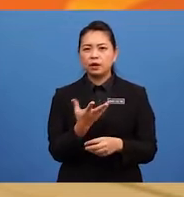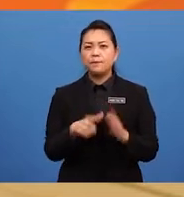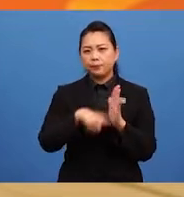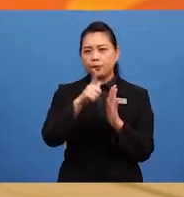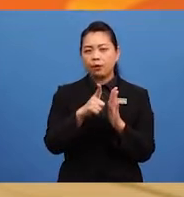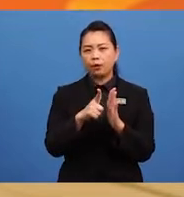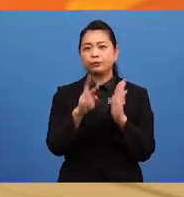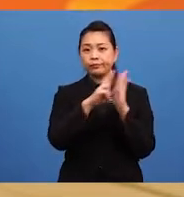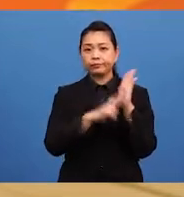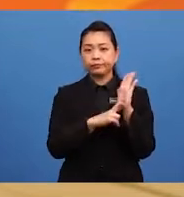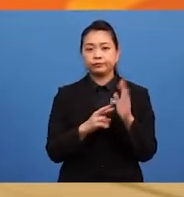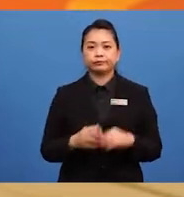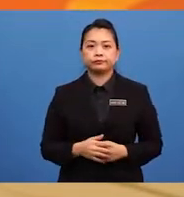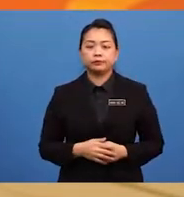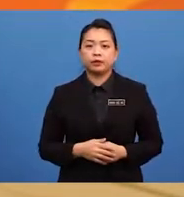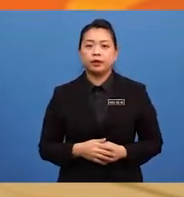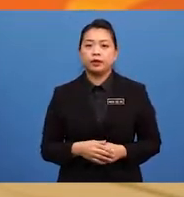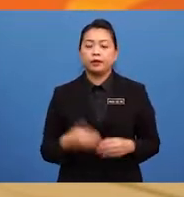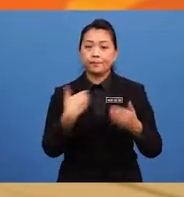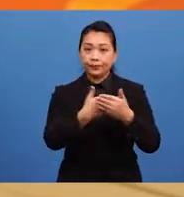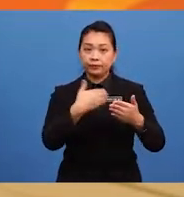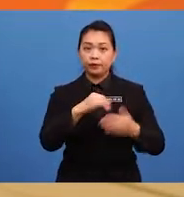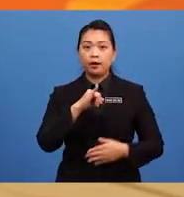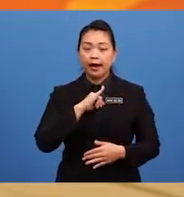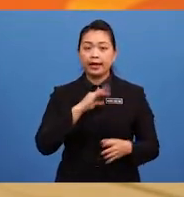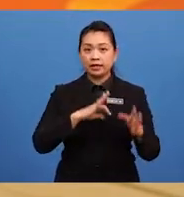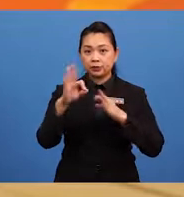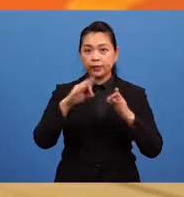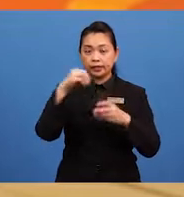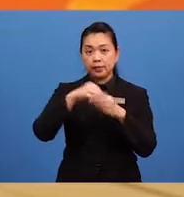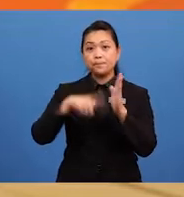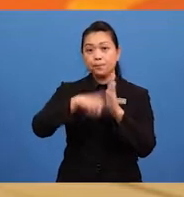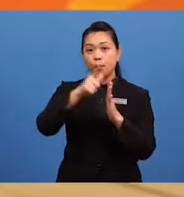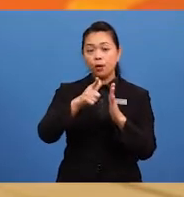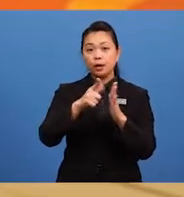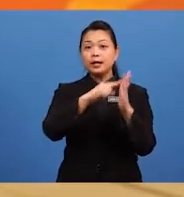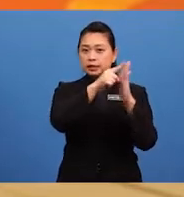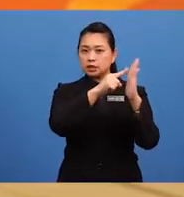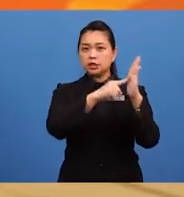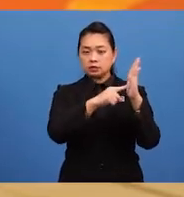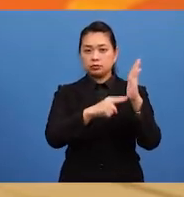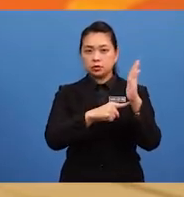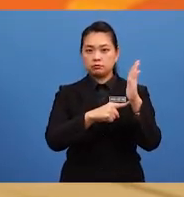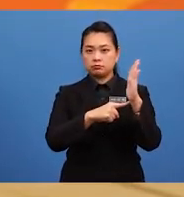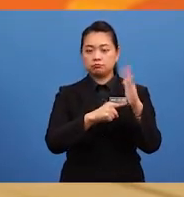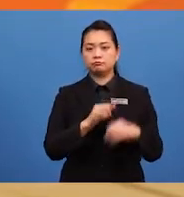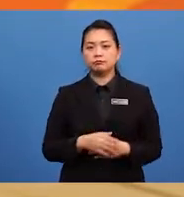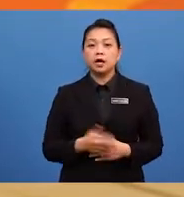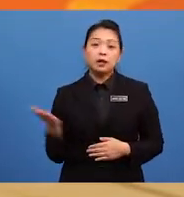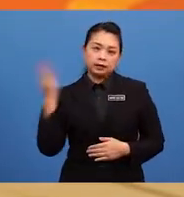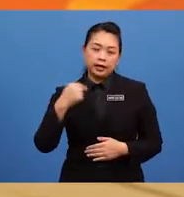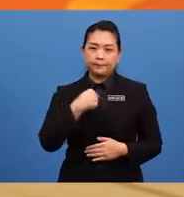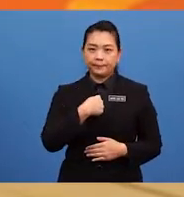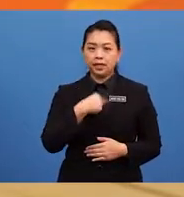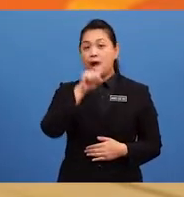forms. Before I explain in more detail about these two rules, let